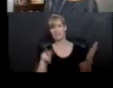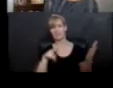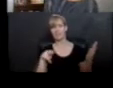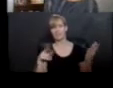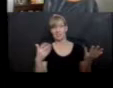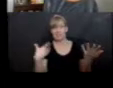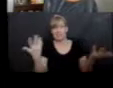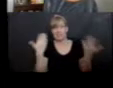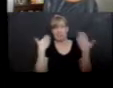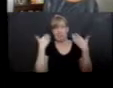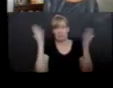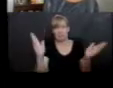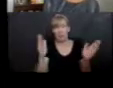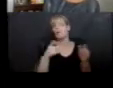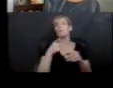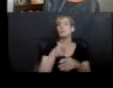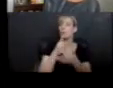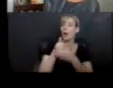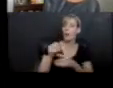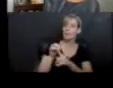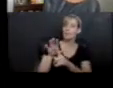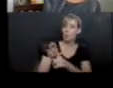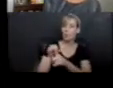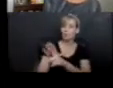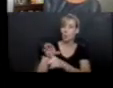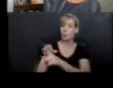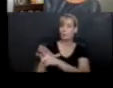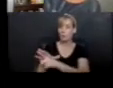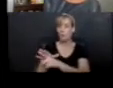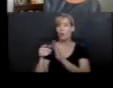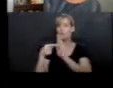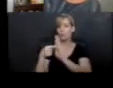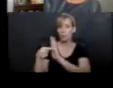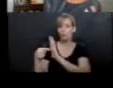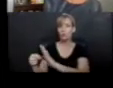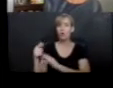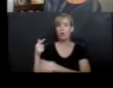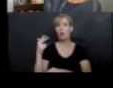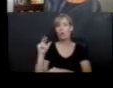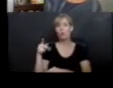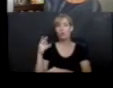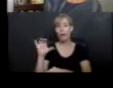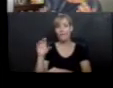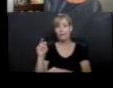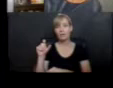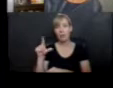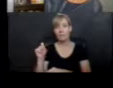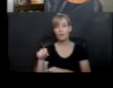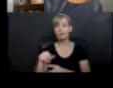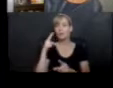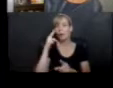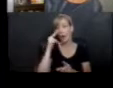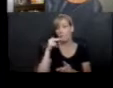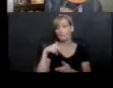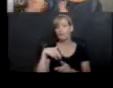expose them to lots of different types of things and being open to things like graphic novels and comics and really any